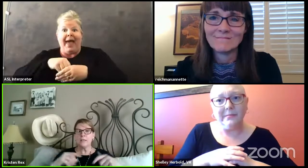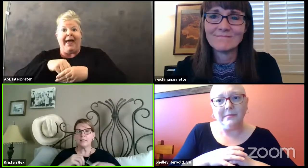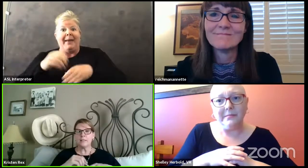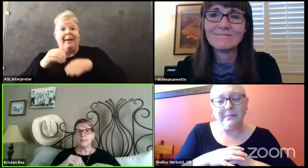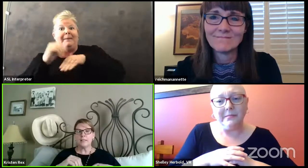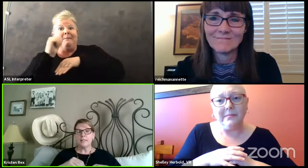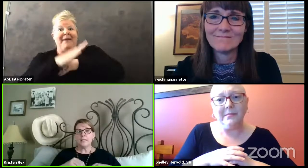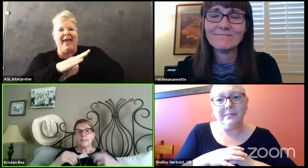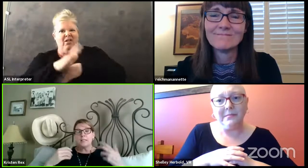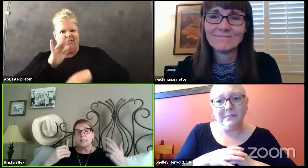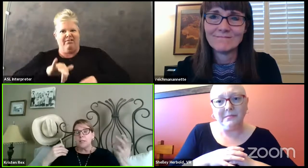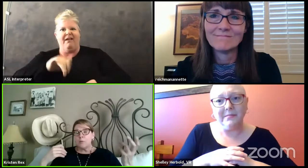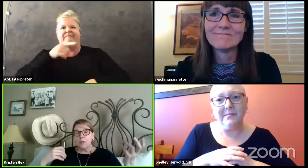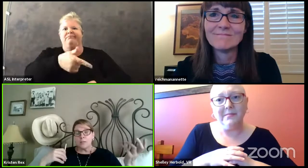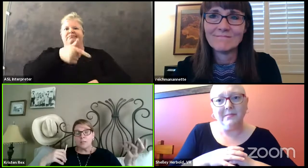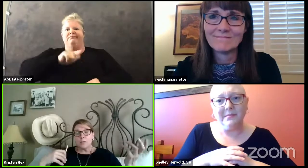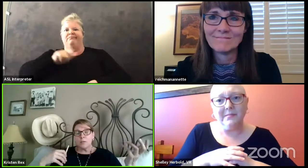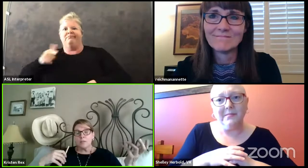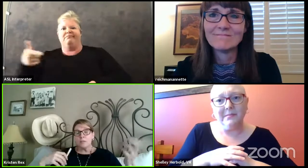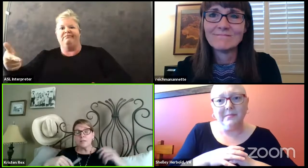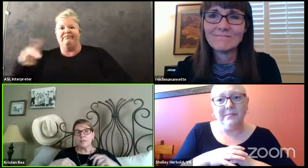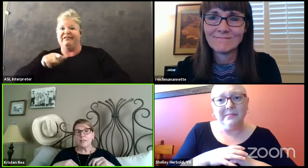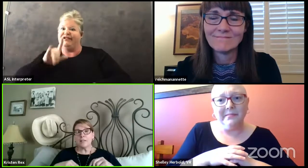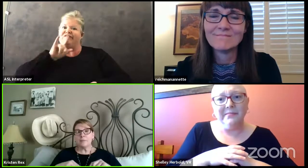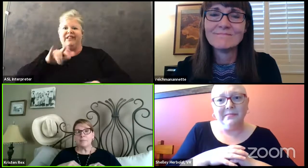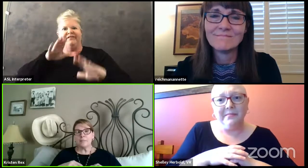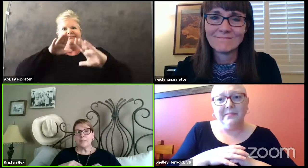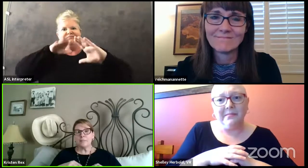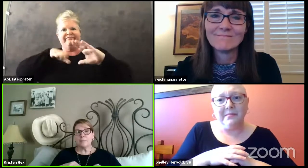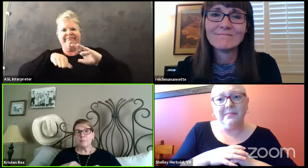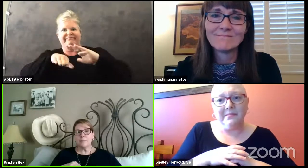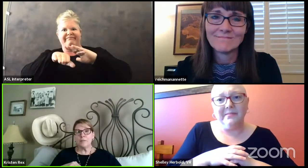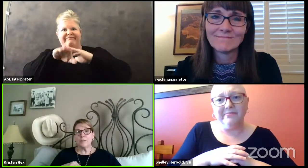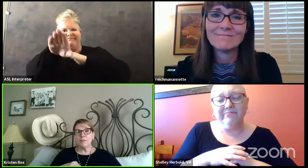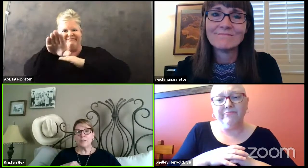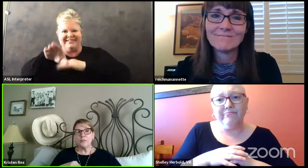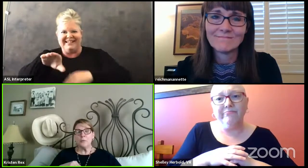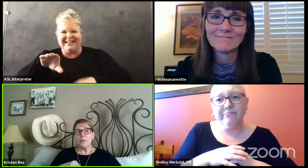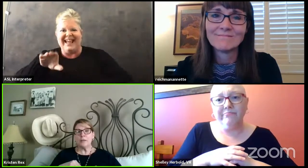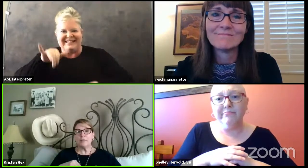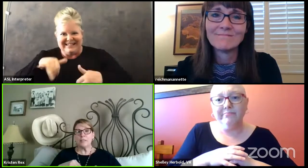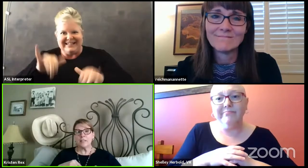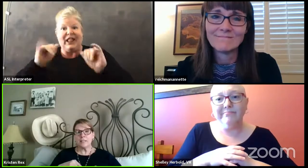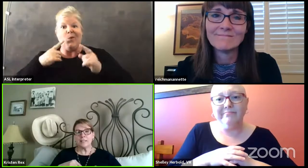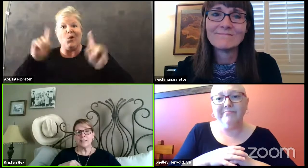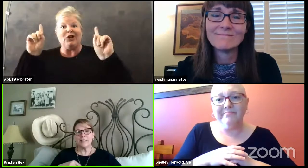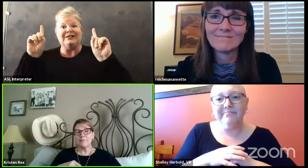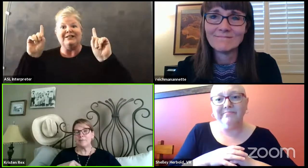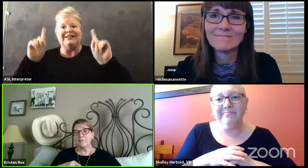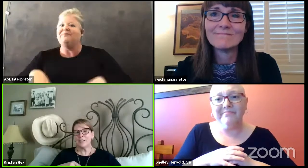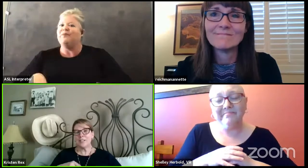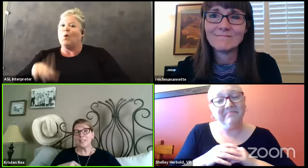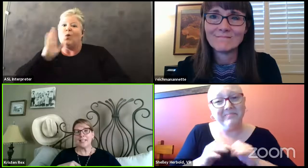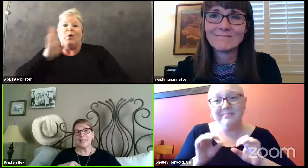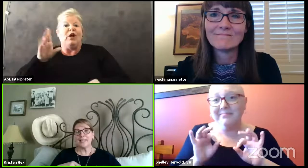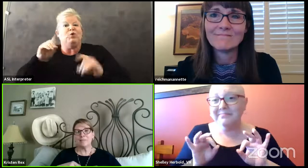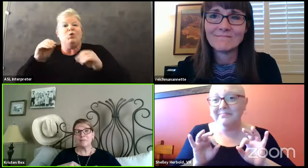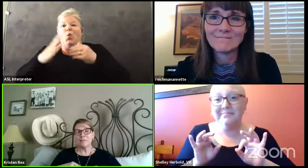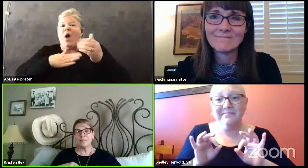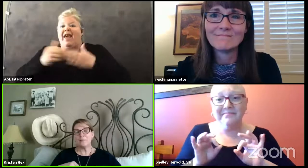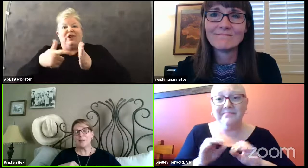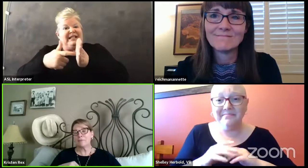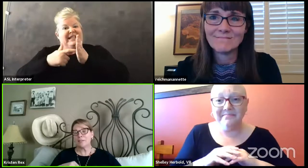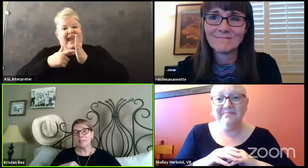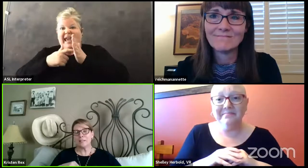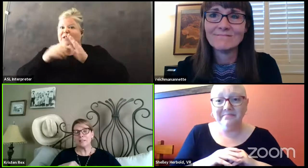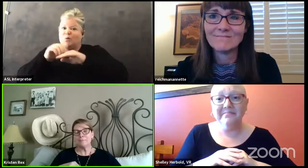and it's snail mail still works. And we're going to do whatever it takes to get information and get